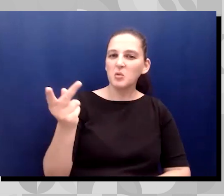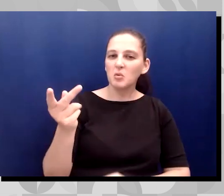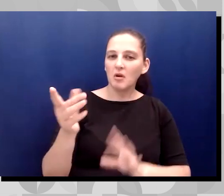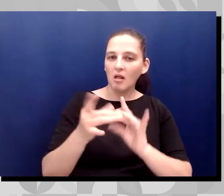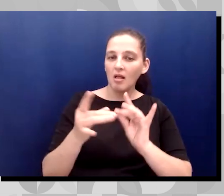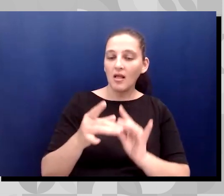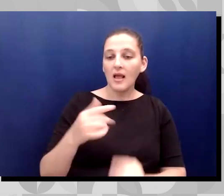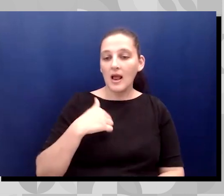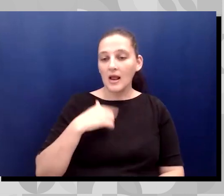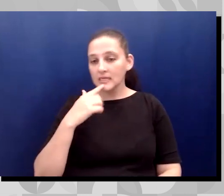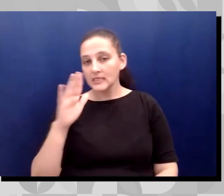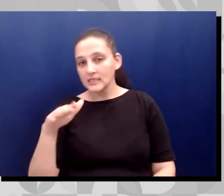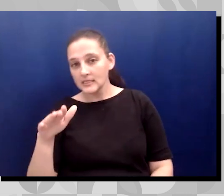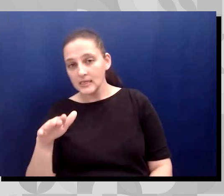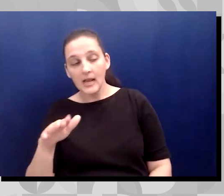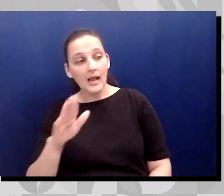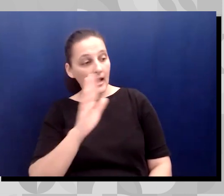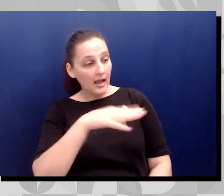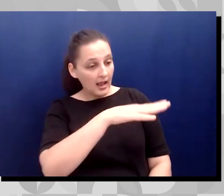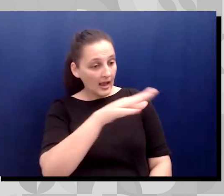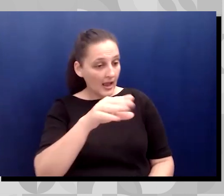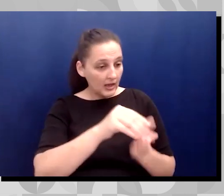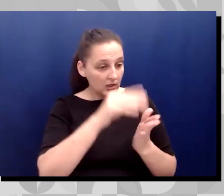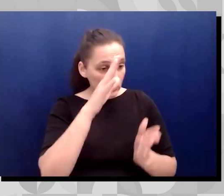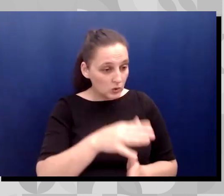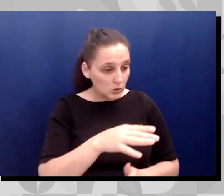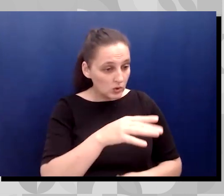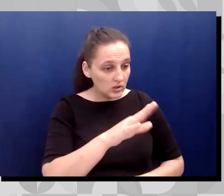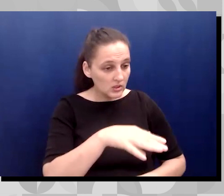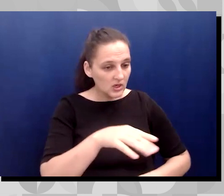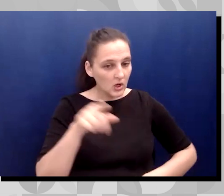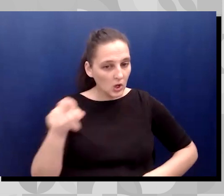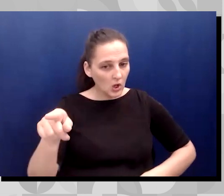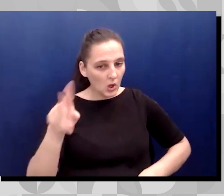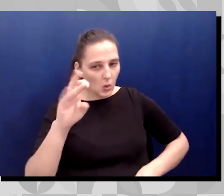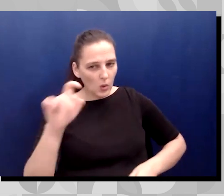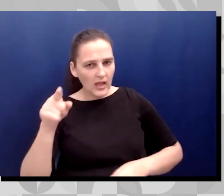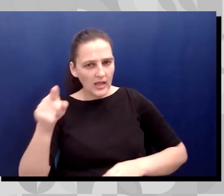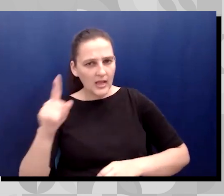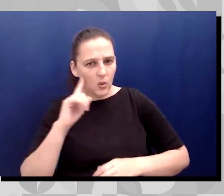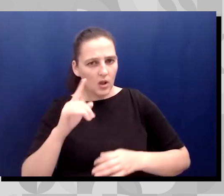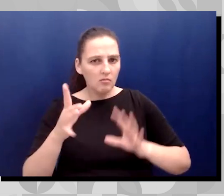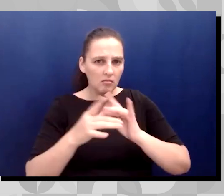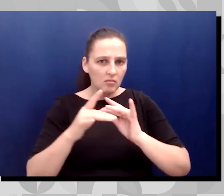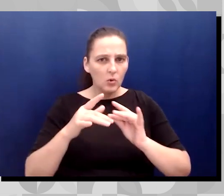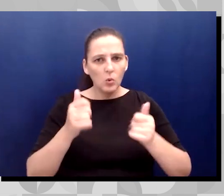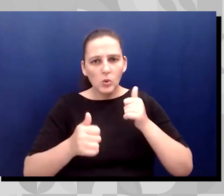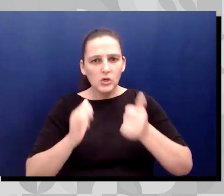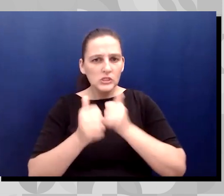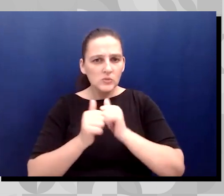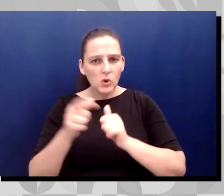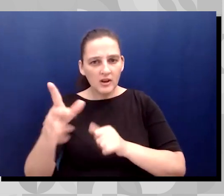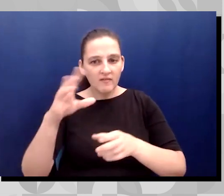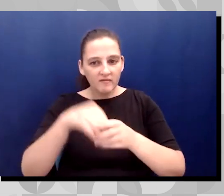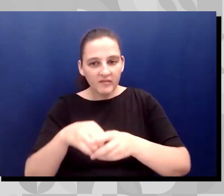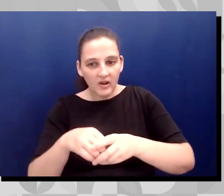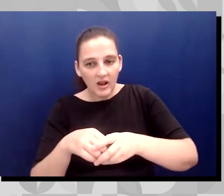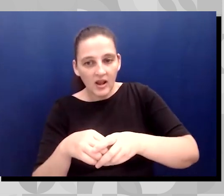students, listen to Will. He's gonna tell you what sports he does. And one of the things that he says is he jumps out of airplanes.